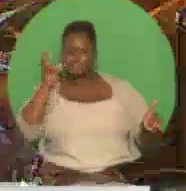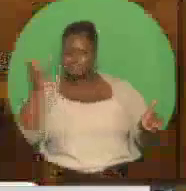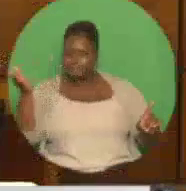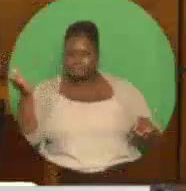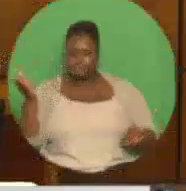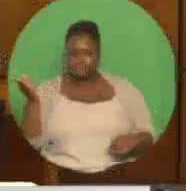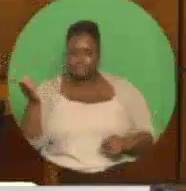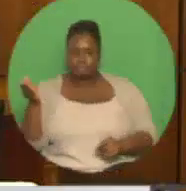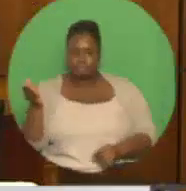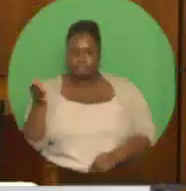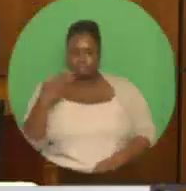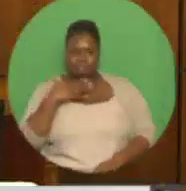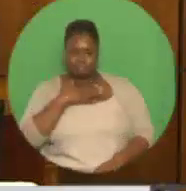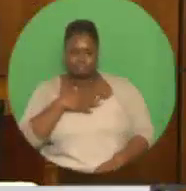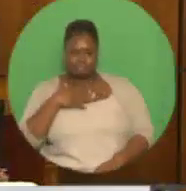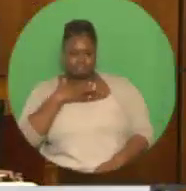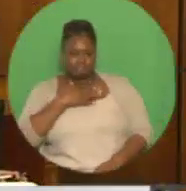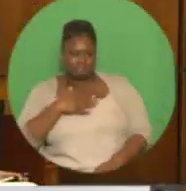Honorable Members.